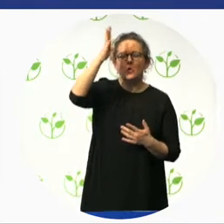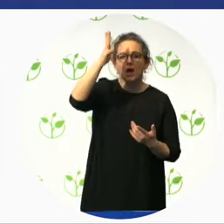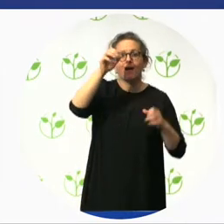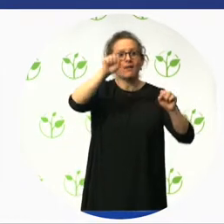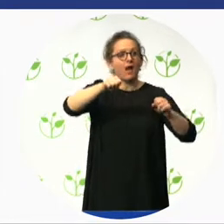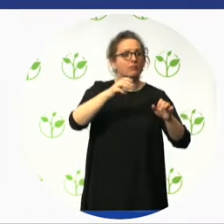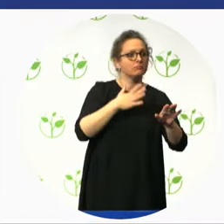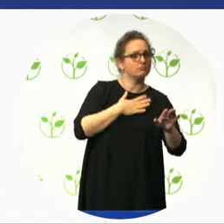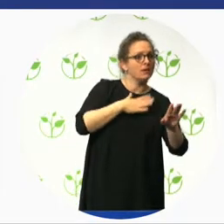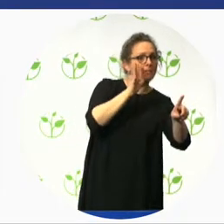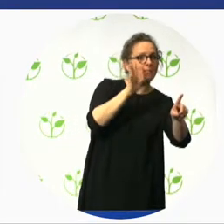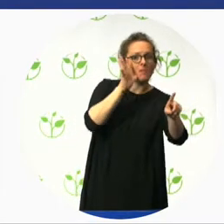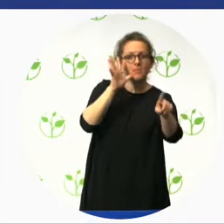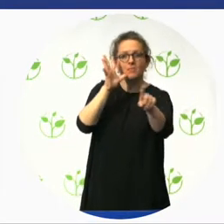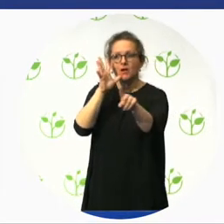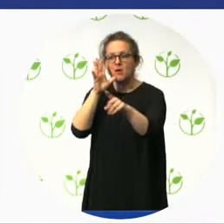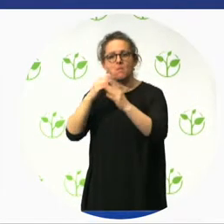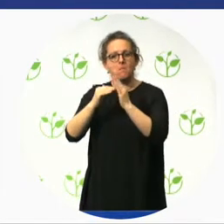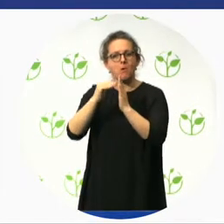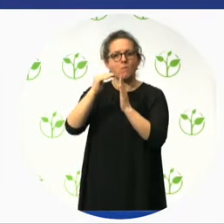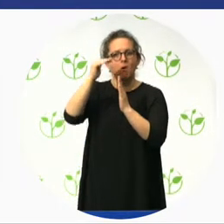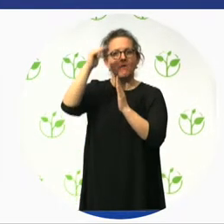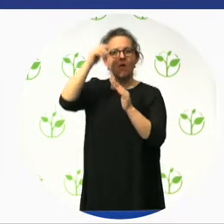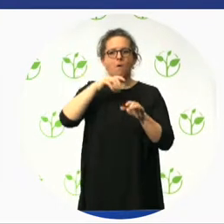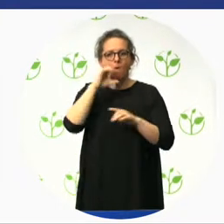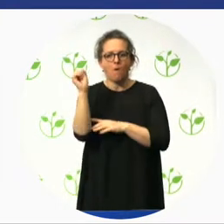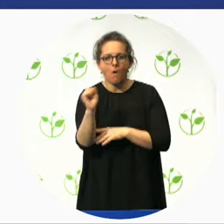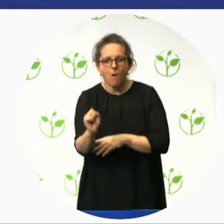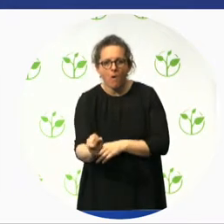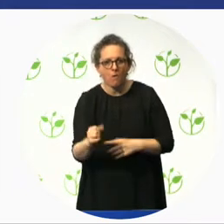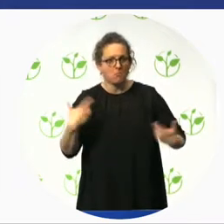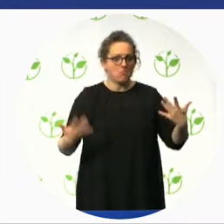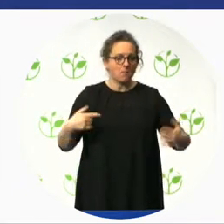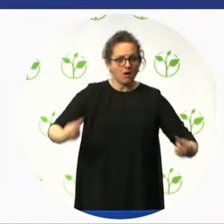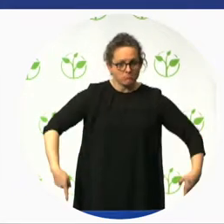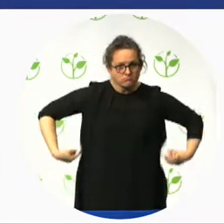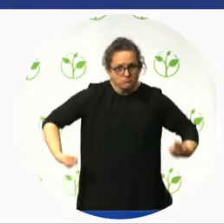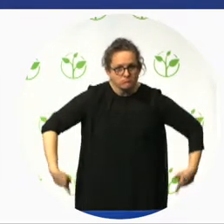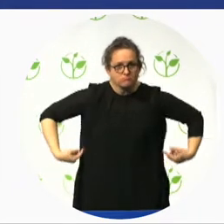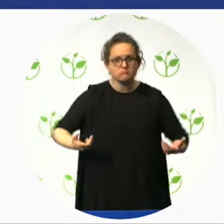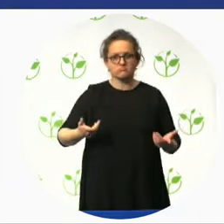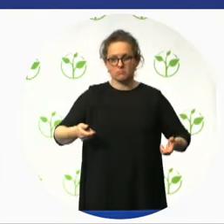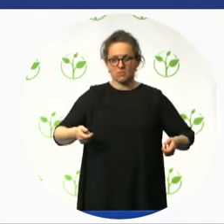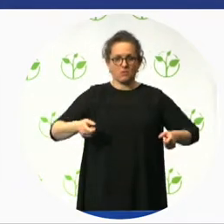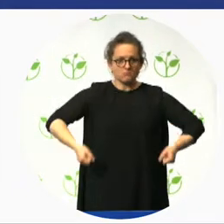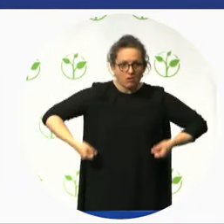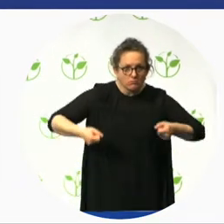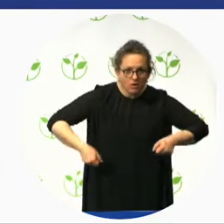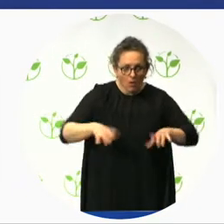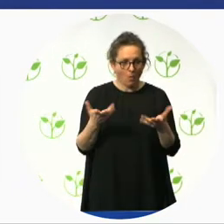everybody. Not just people with disabilities. It's our moms. It's parents with strollers. It's those suffering from temporary illness.